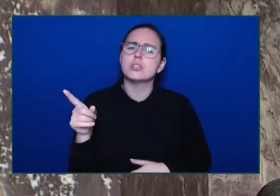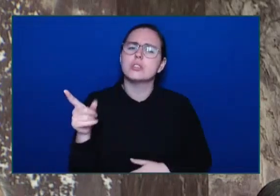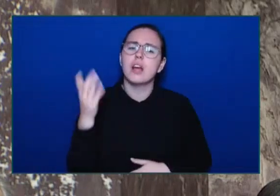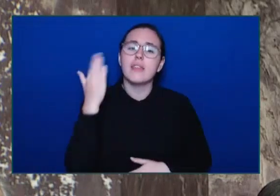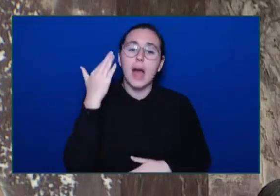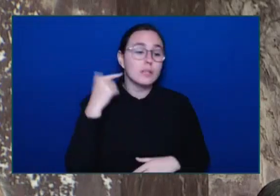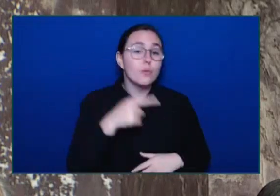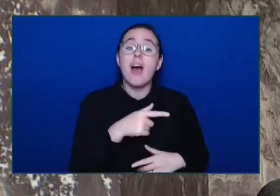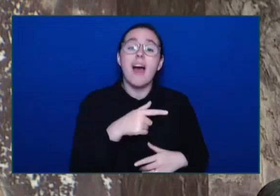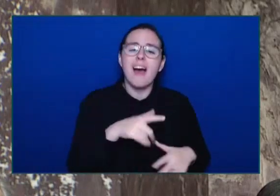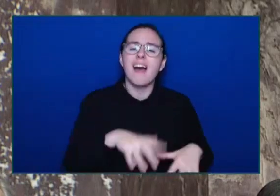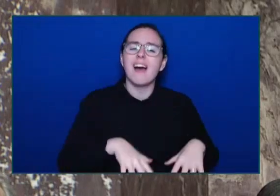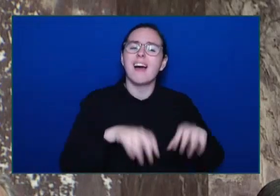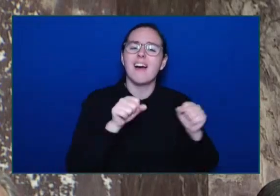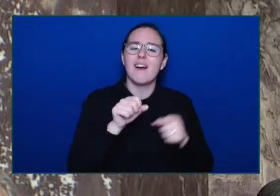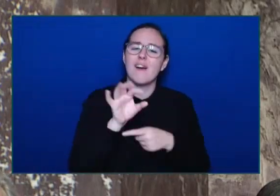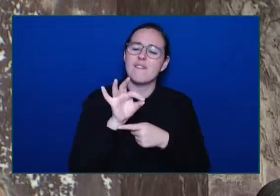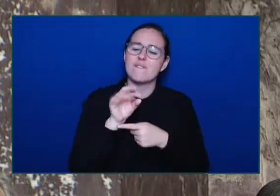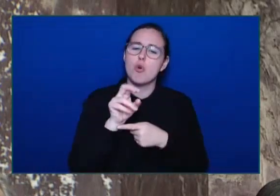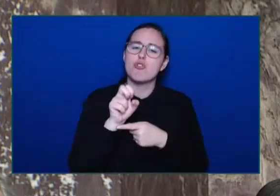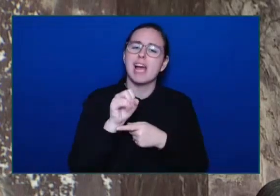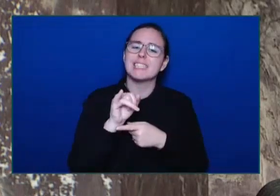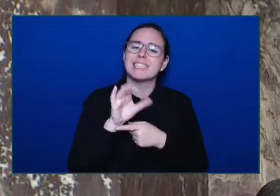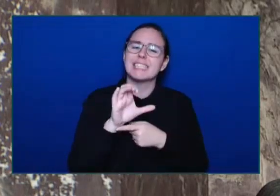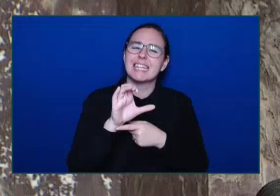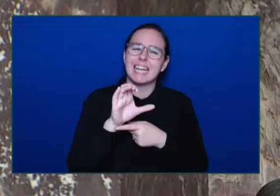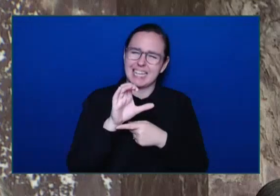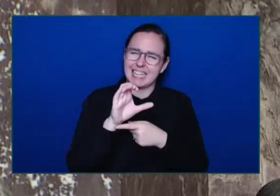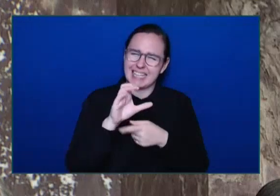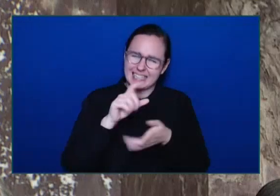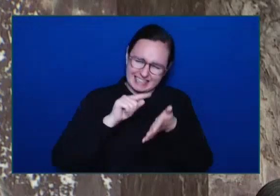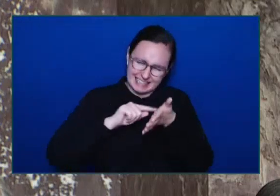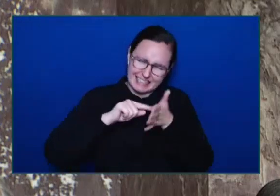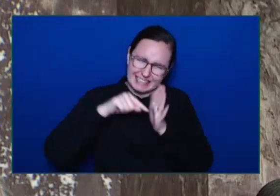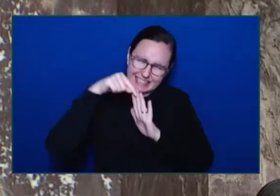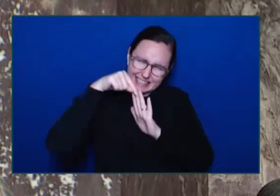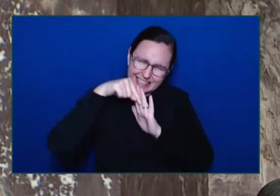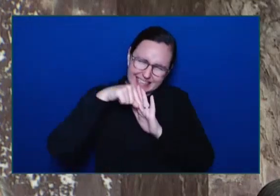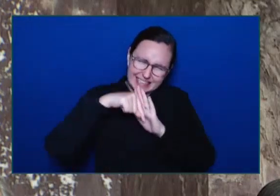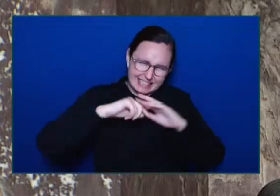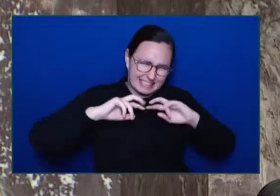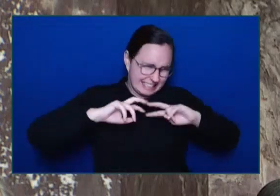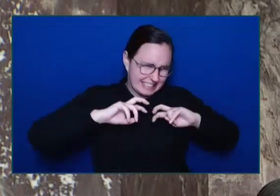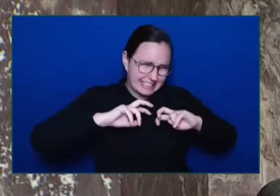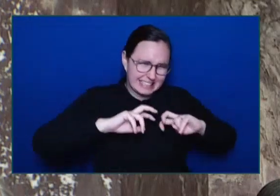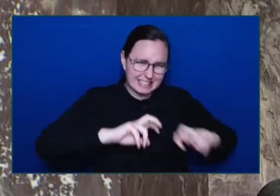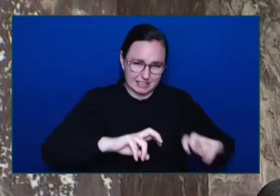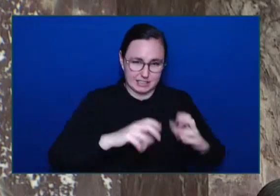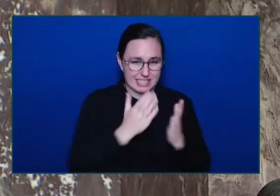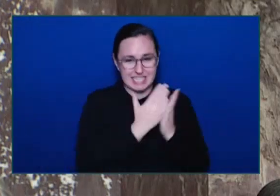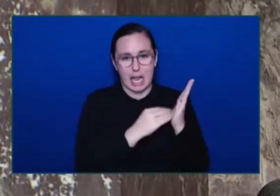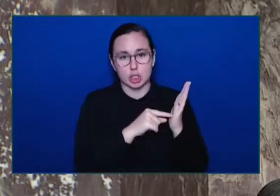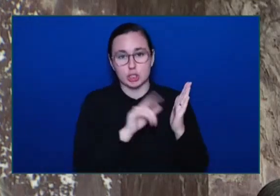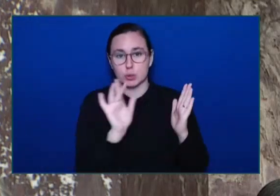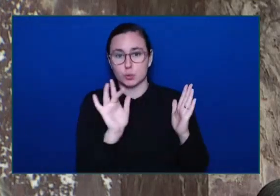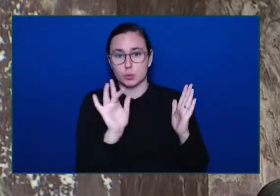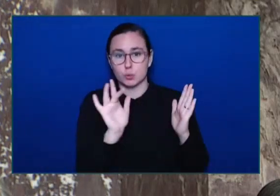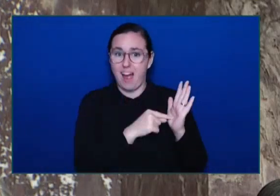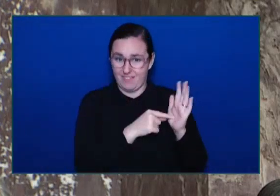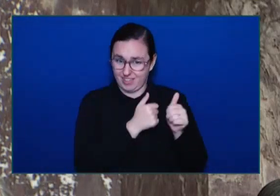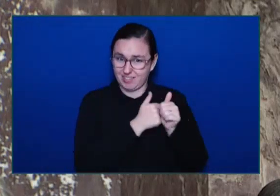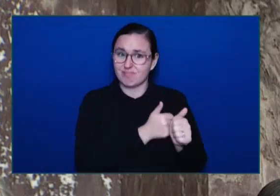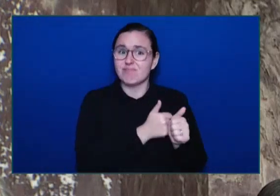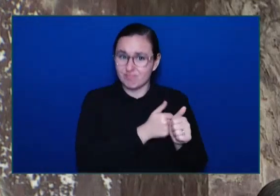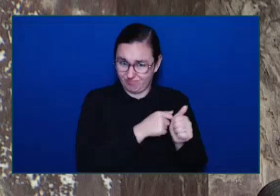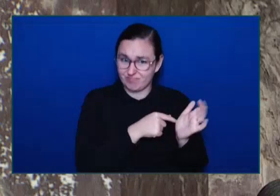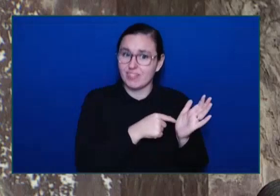why We're having this discussion In the question period Is that when the Premier Became the Minister Responsible for Housing He saw something And he